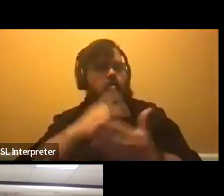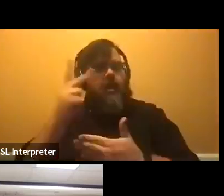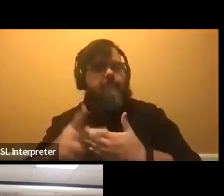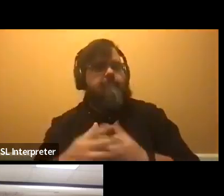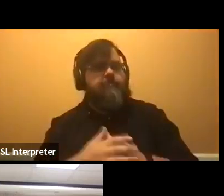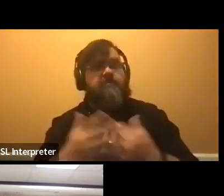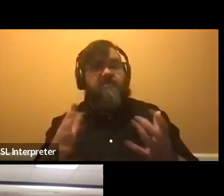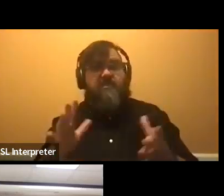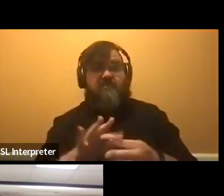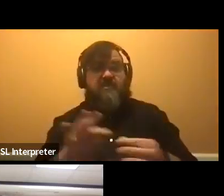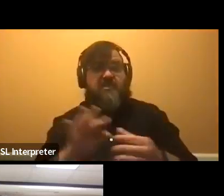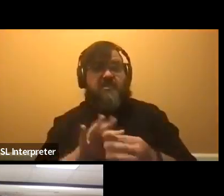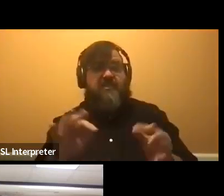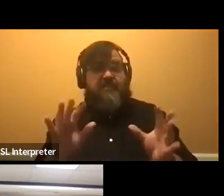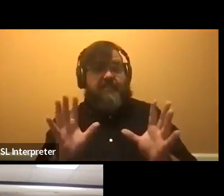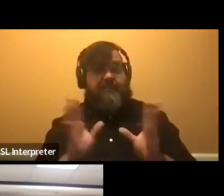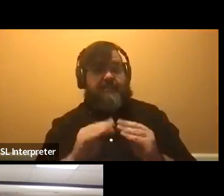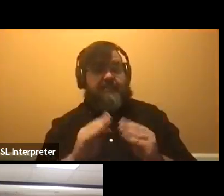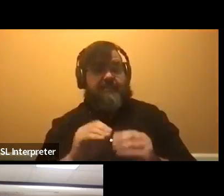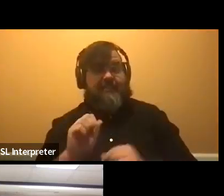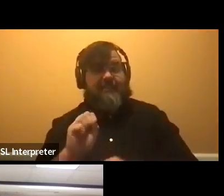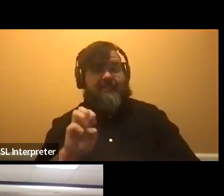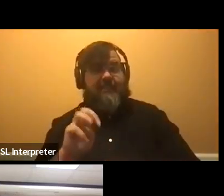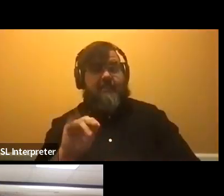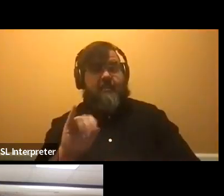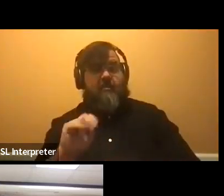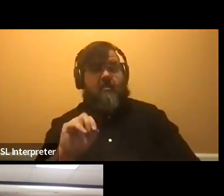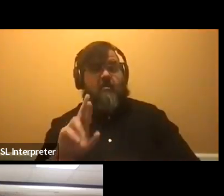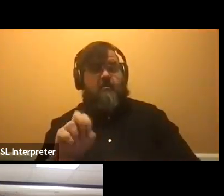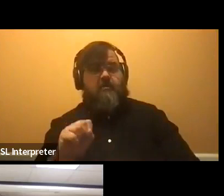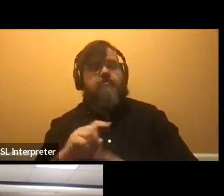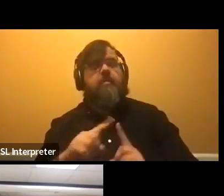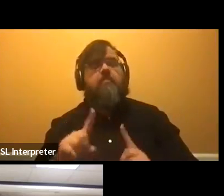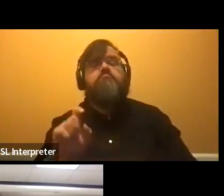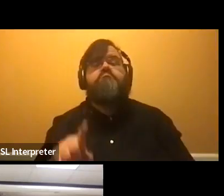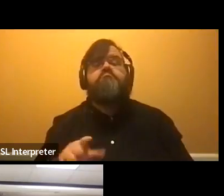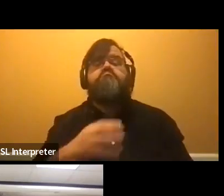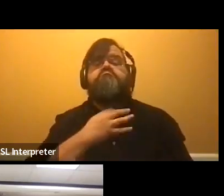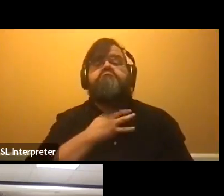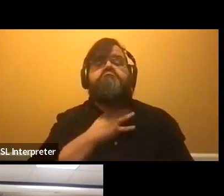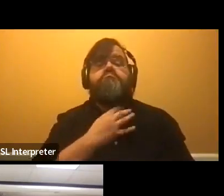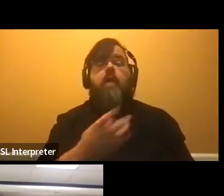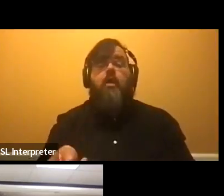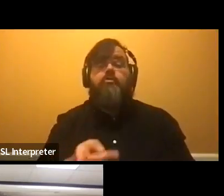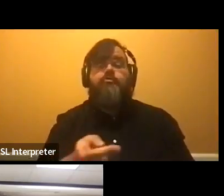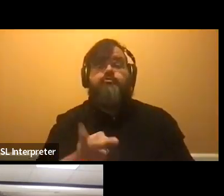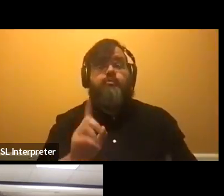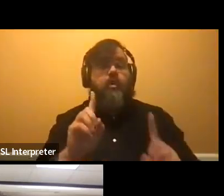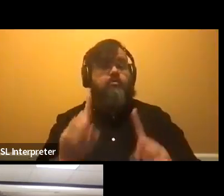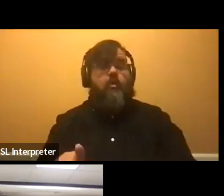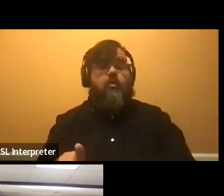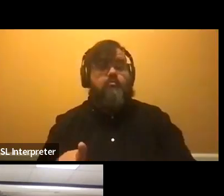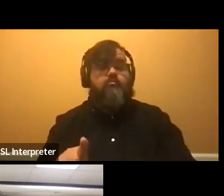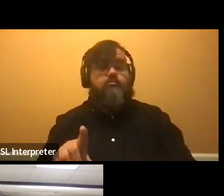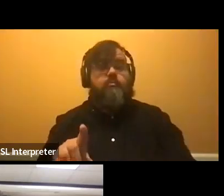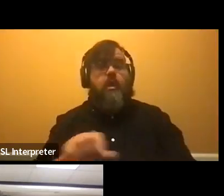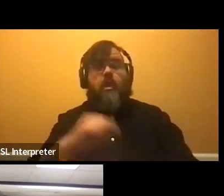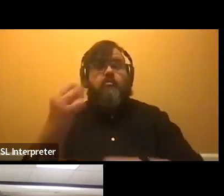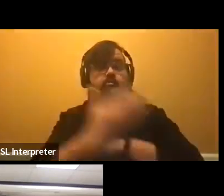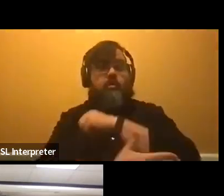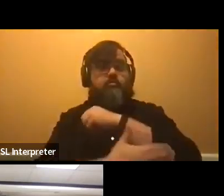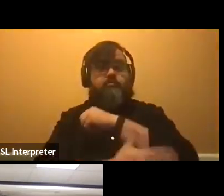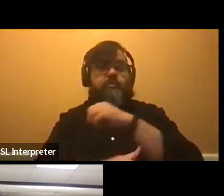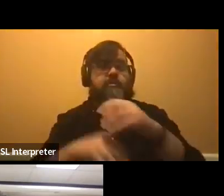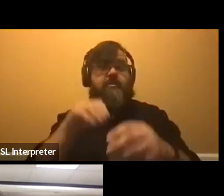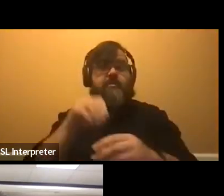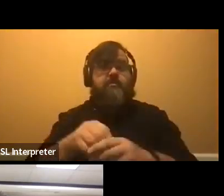seminars, but, um, Nim and Taylor, have you guys been abroad through the honors program? Is that something you're looking to do? Um, or if you